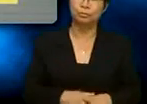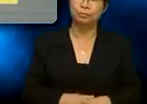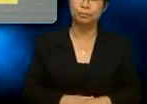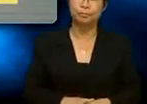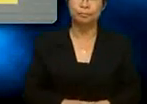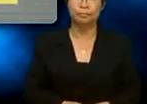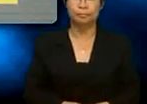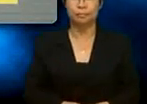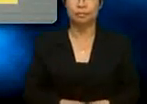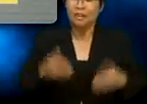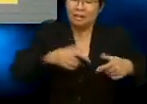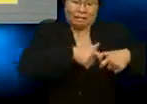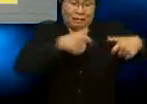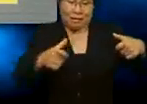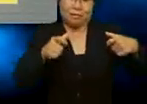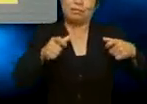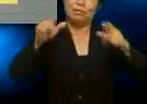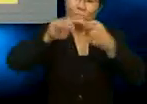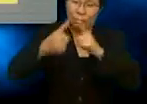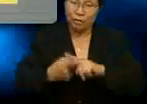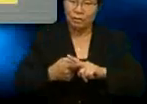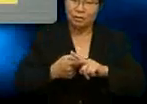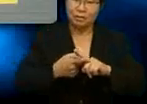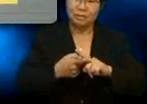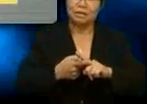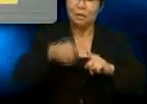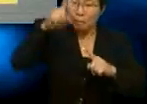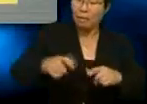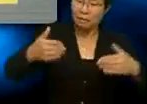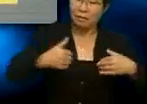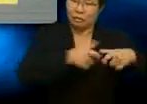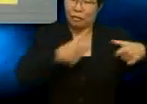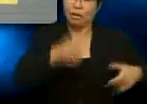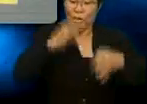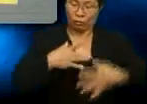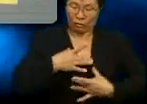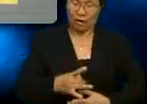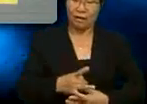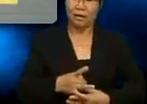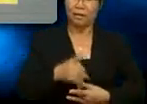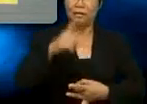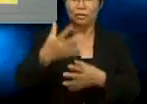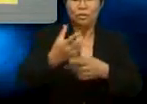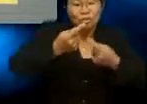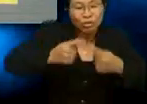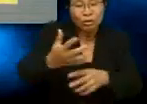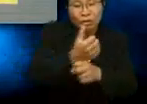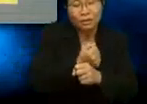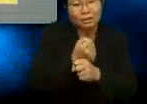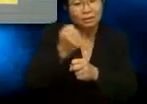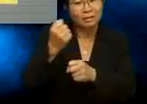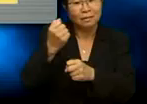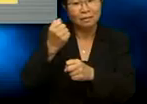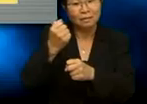Courage, buddy. You must have courage. If you like her, you should try to get to know her better. It's only by